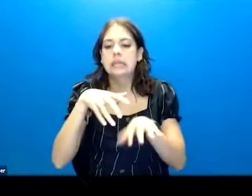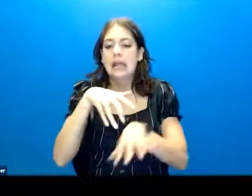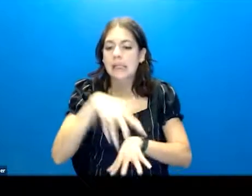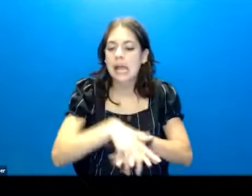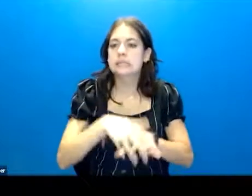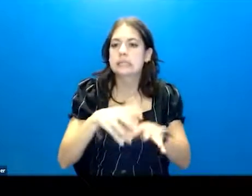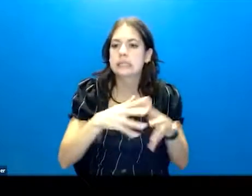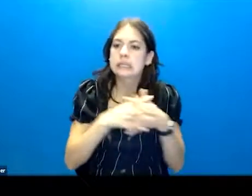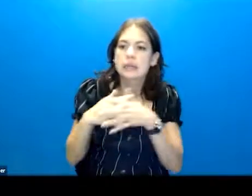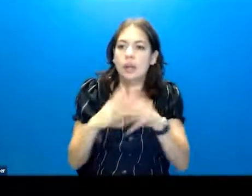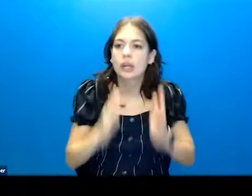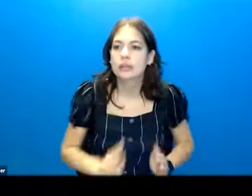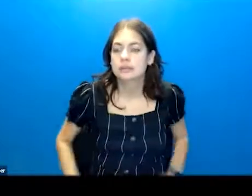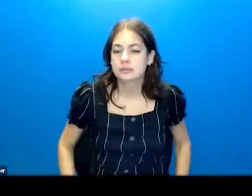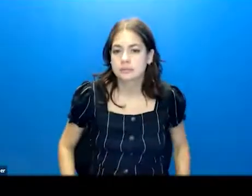indigenous.